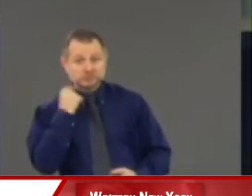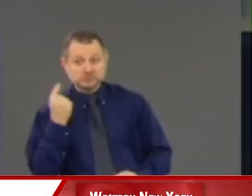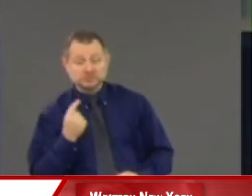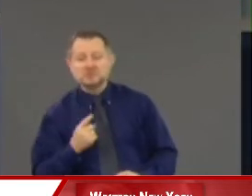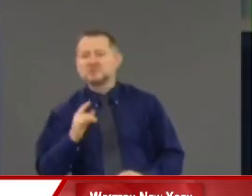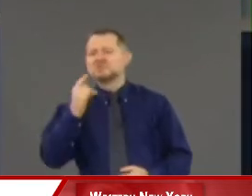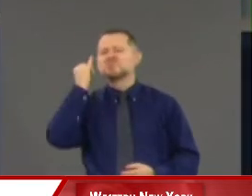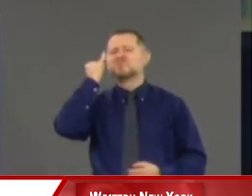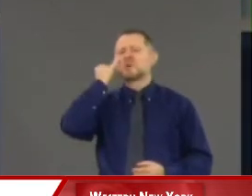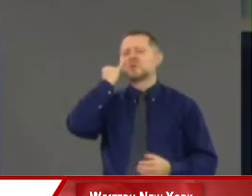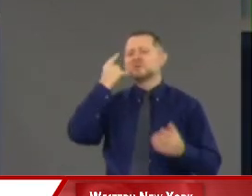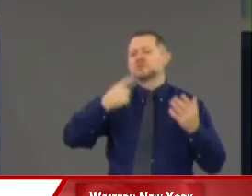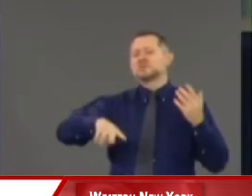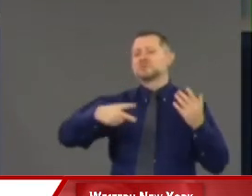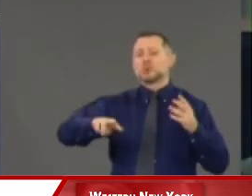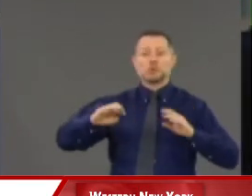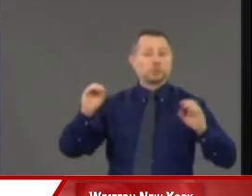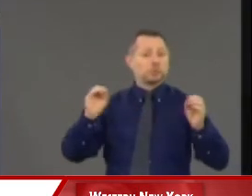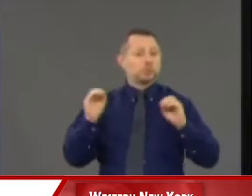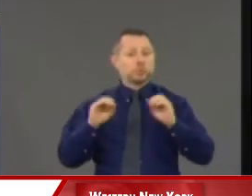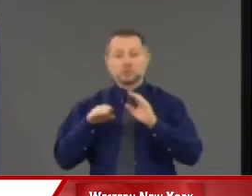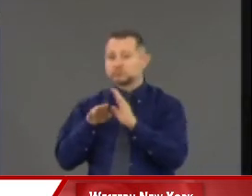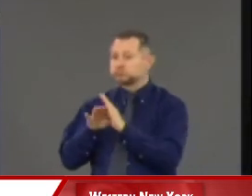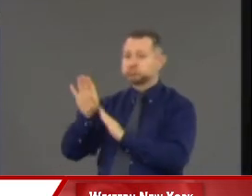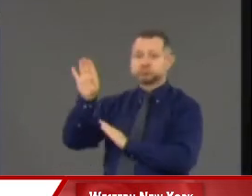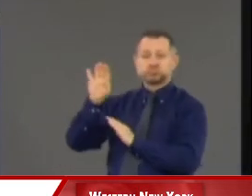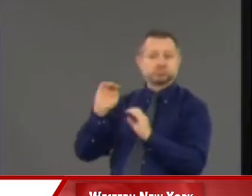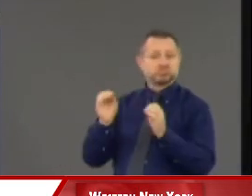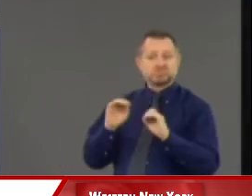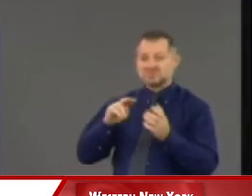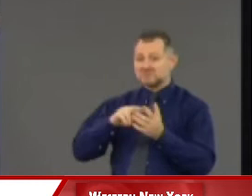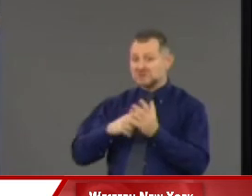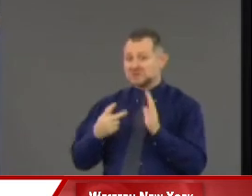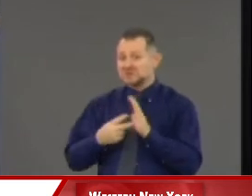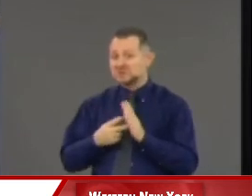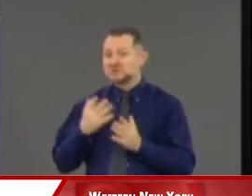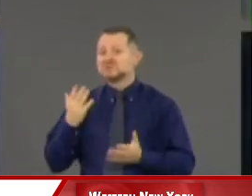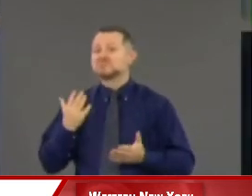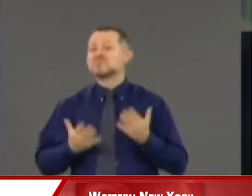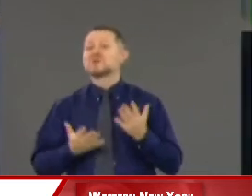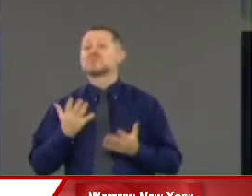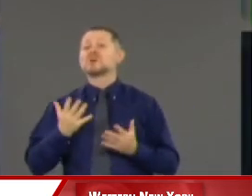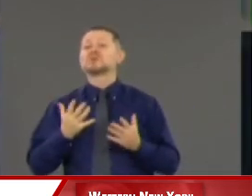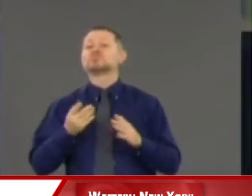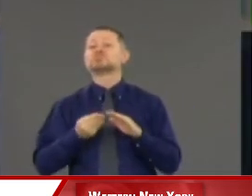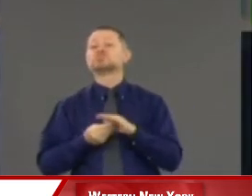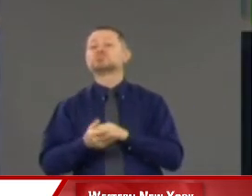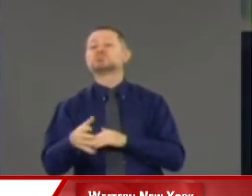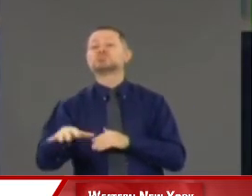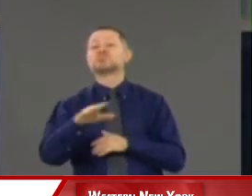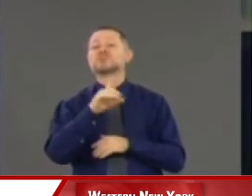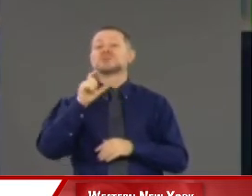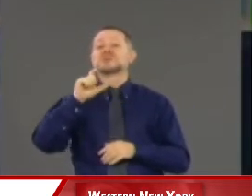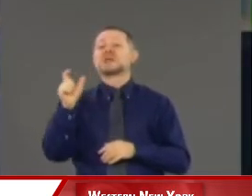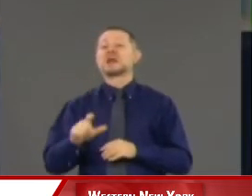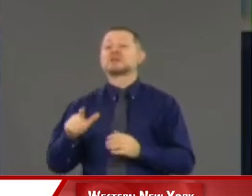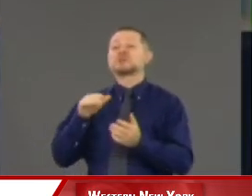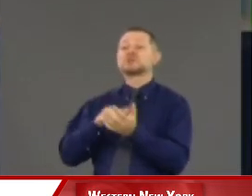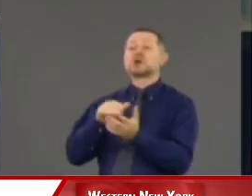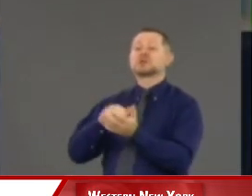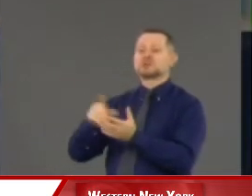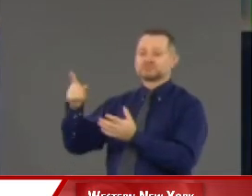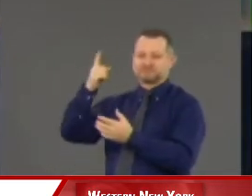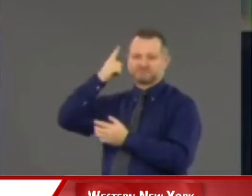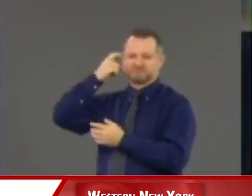after all of these people out there, does that perhaps tell you something that Italian doctors have begun to speculate on, that in